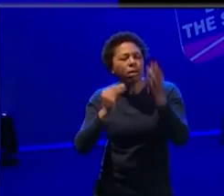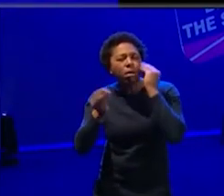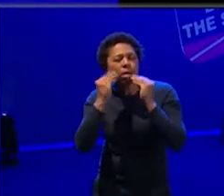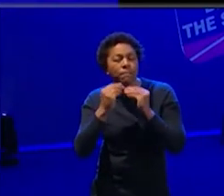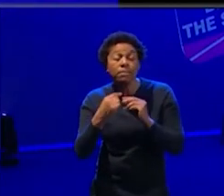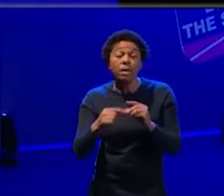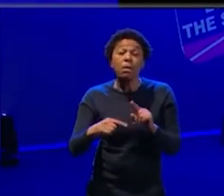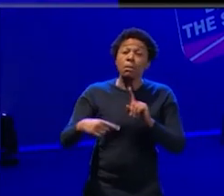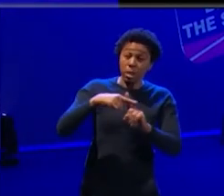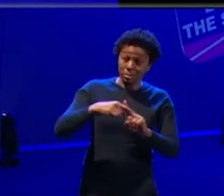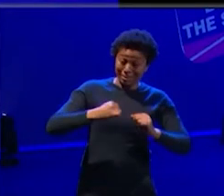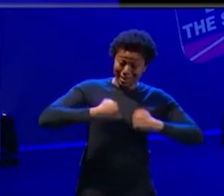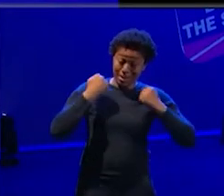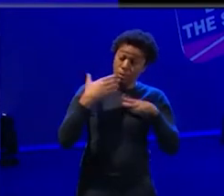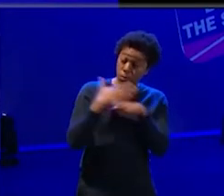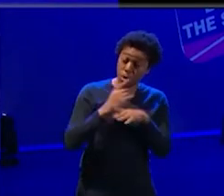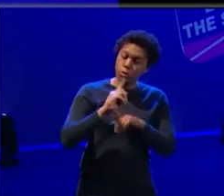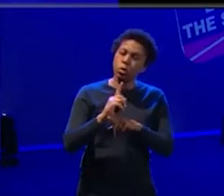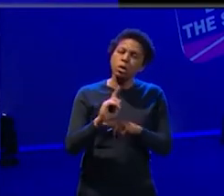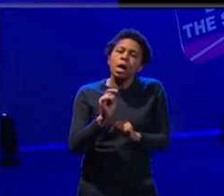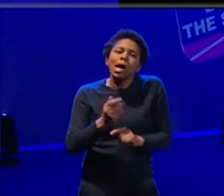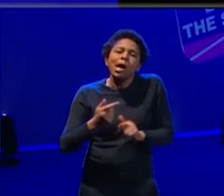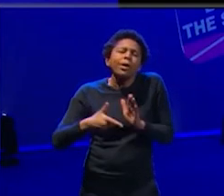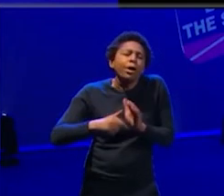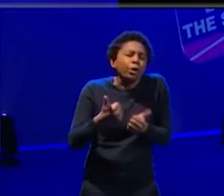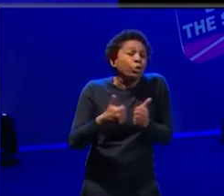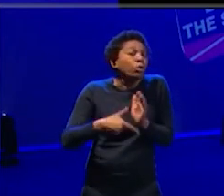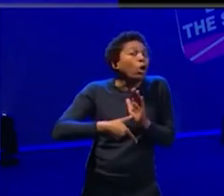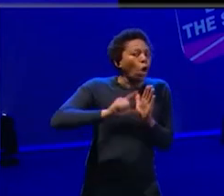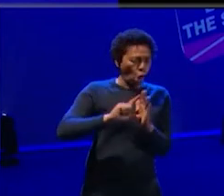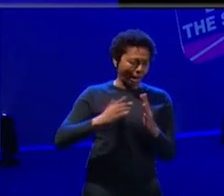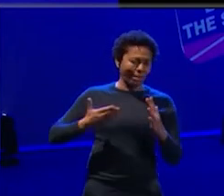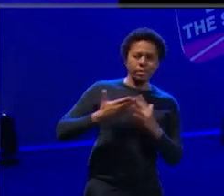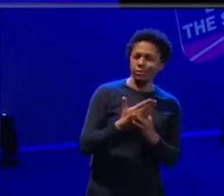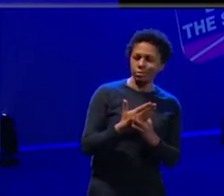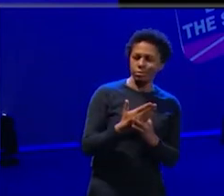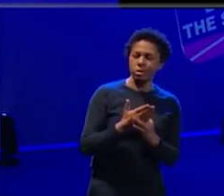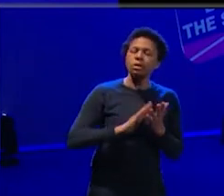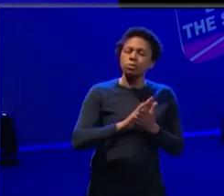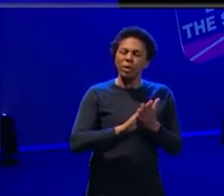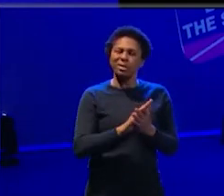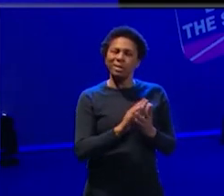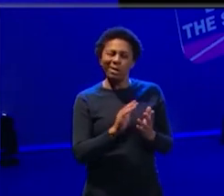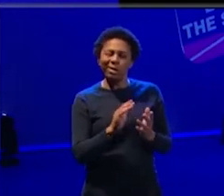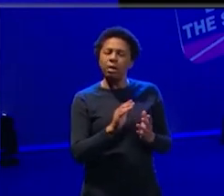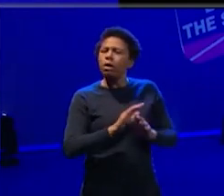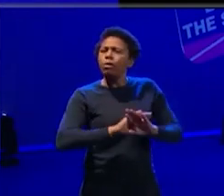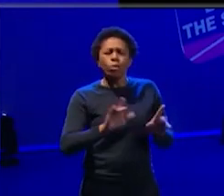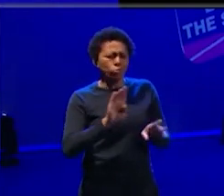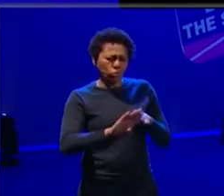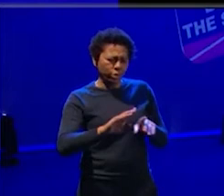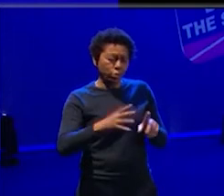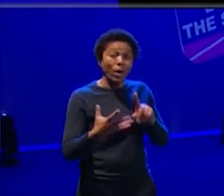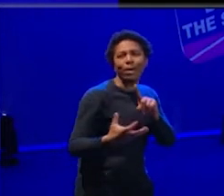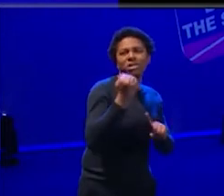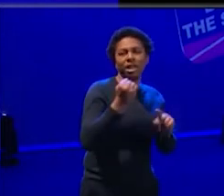So, um, enabling children in their lives and keeping them in education. Um, it's not necessarily about them achieving certain things,